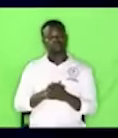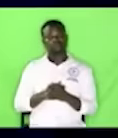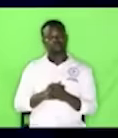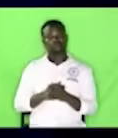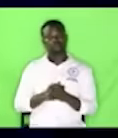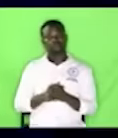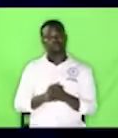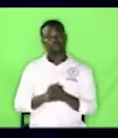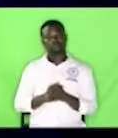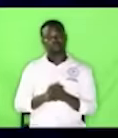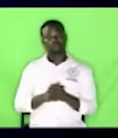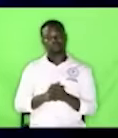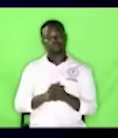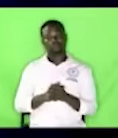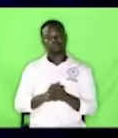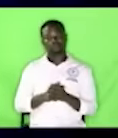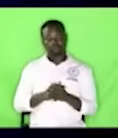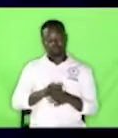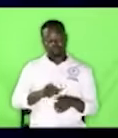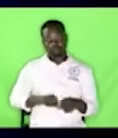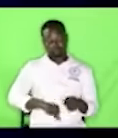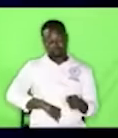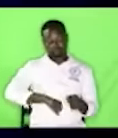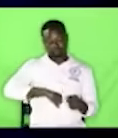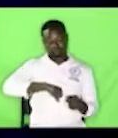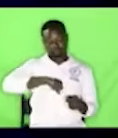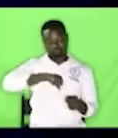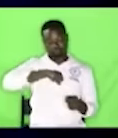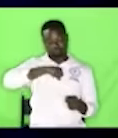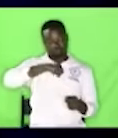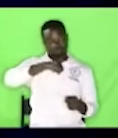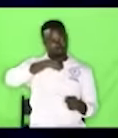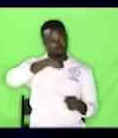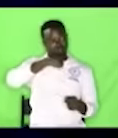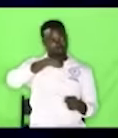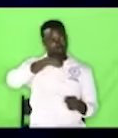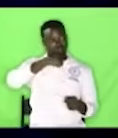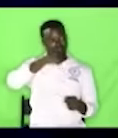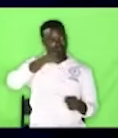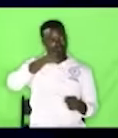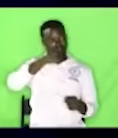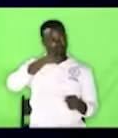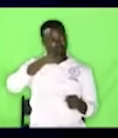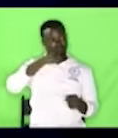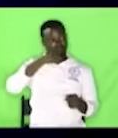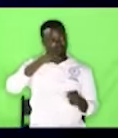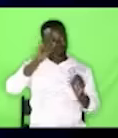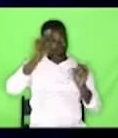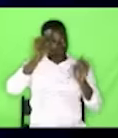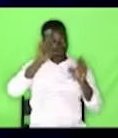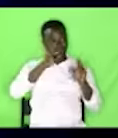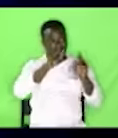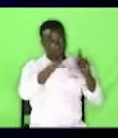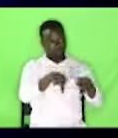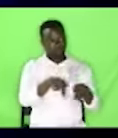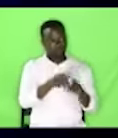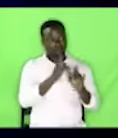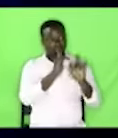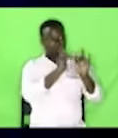The proud and arrogant person, Mokka is his name,